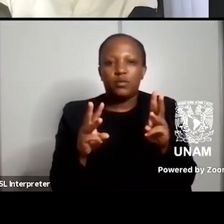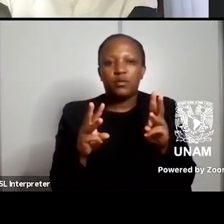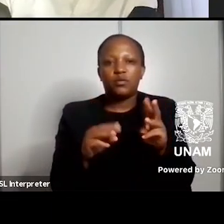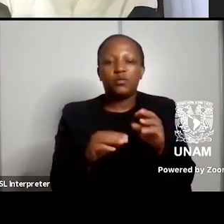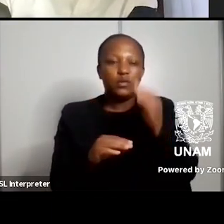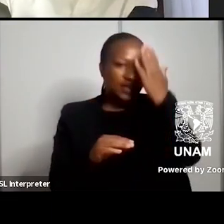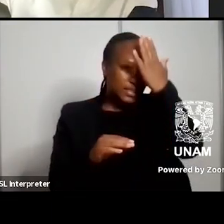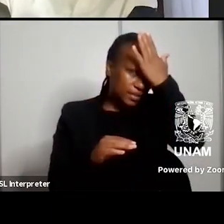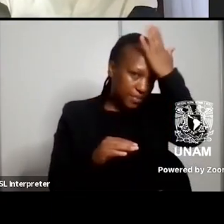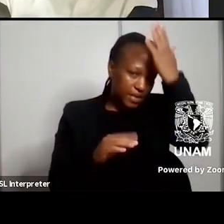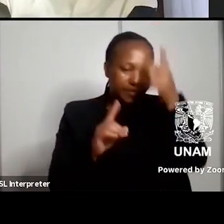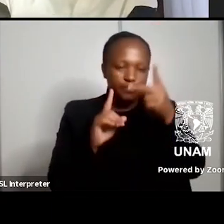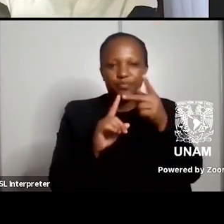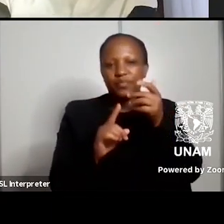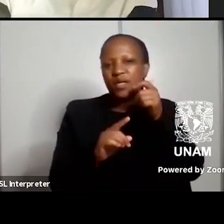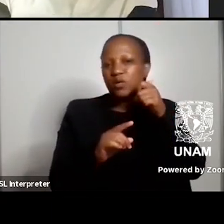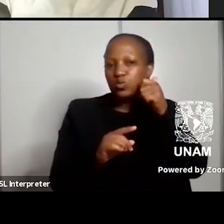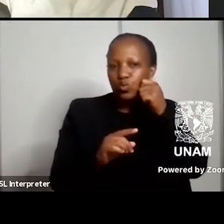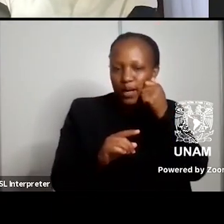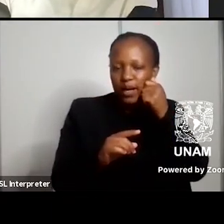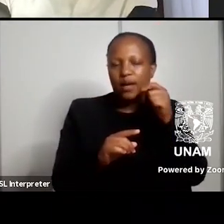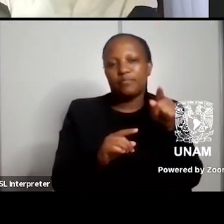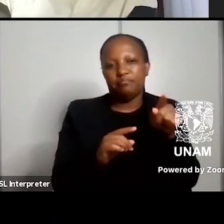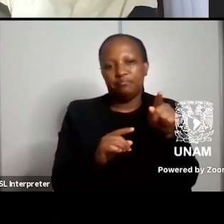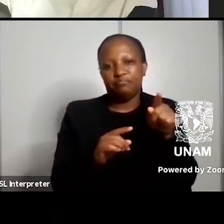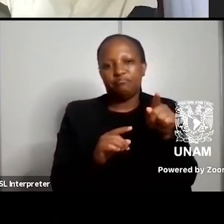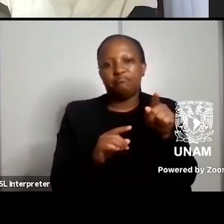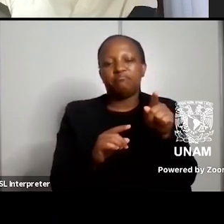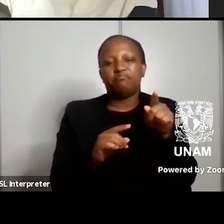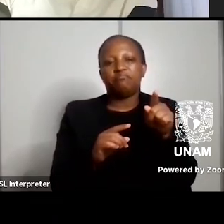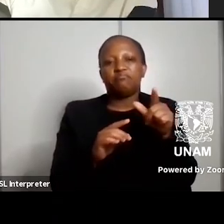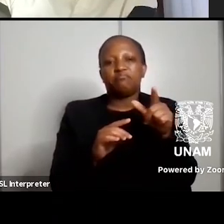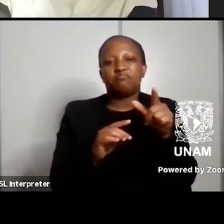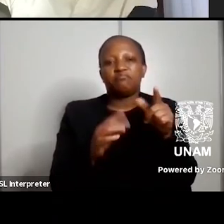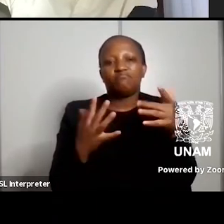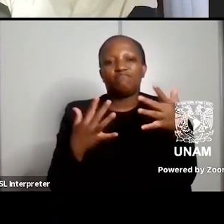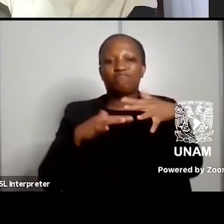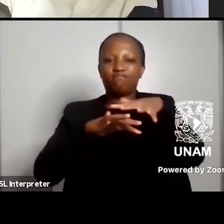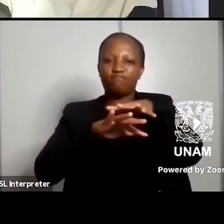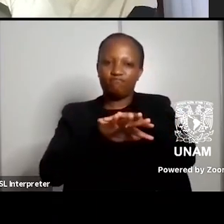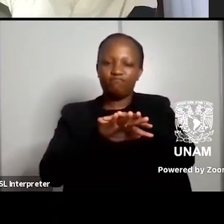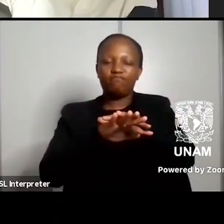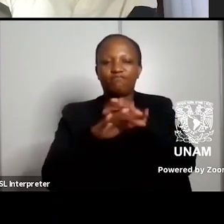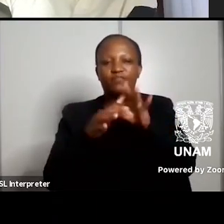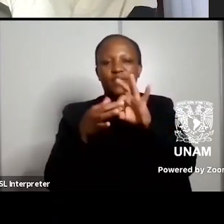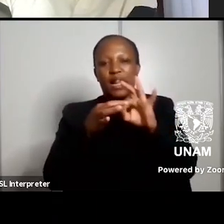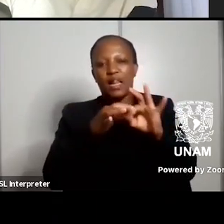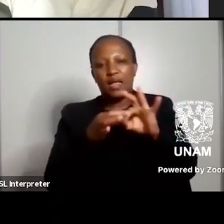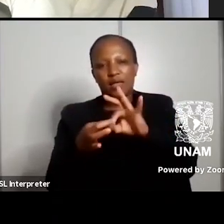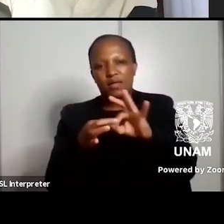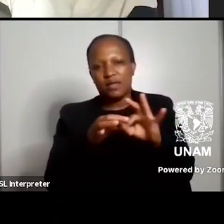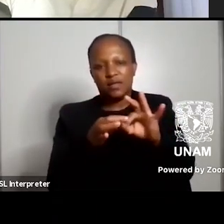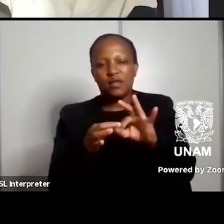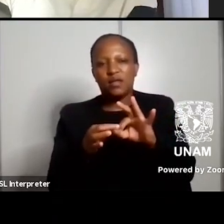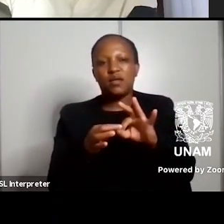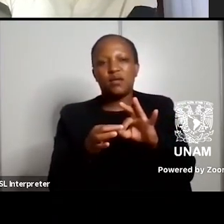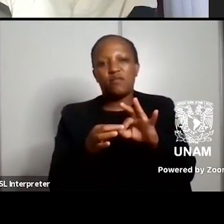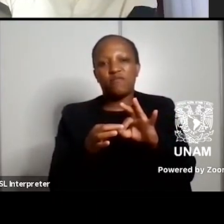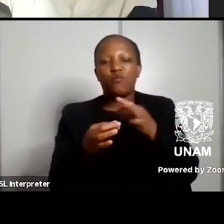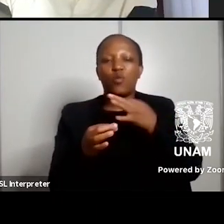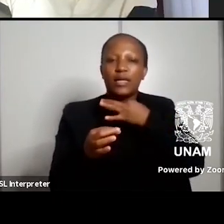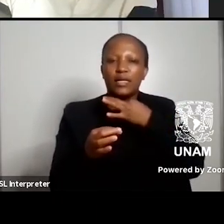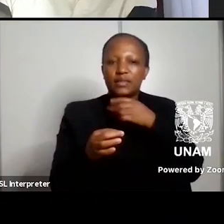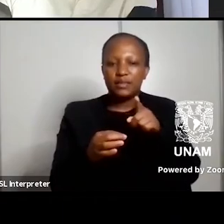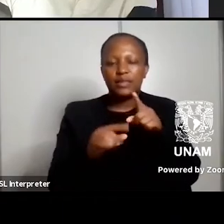sitswana are very closely um they're very hot on the the the the trail of english um and it